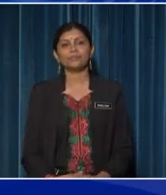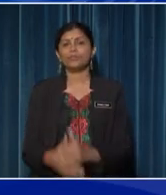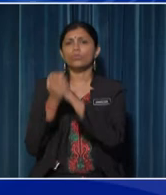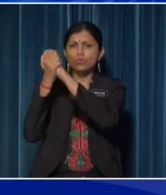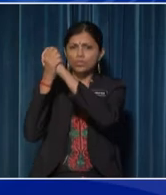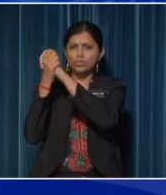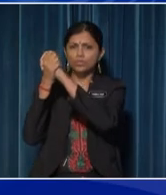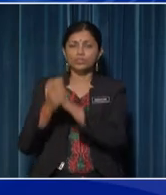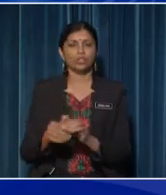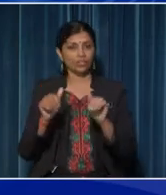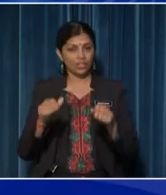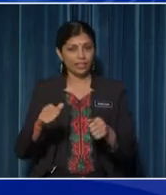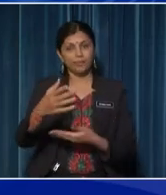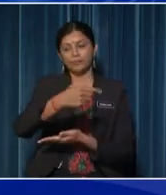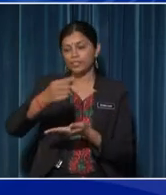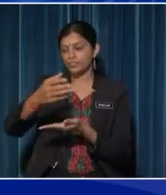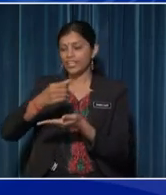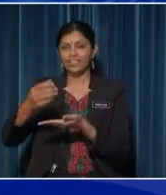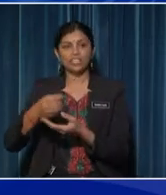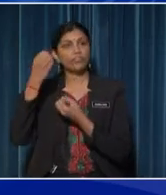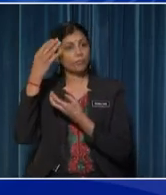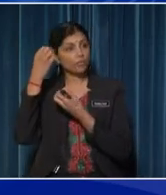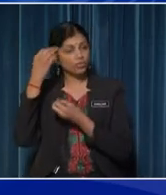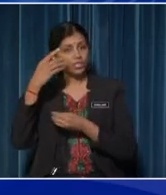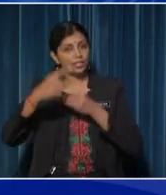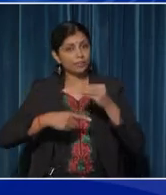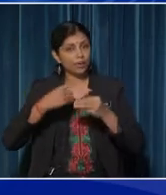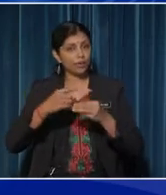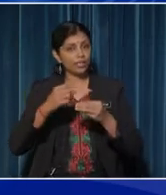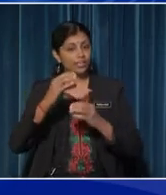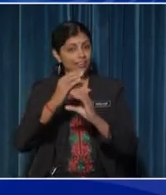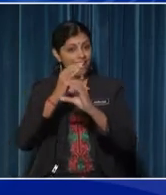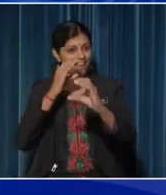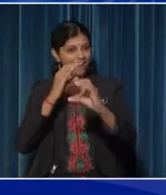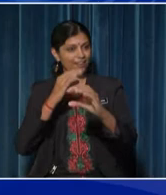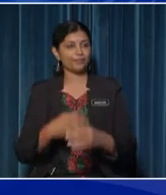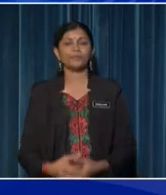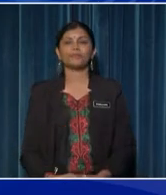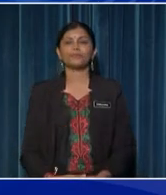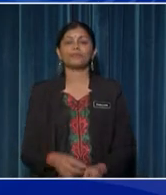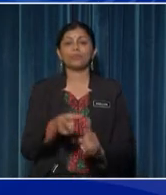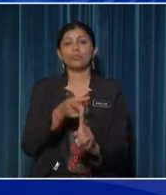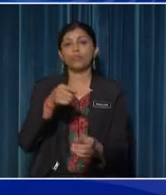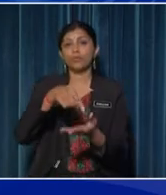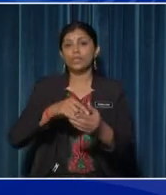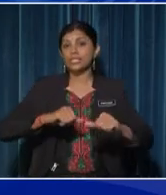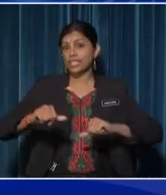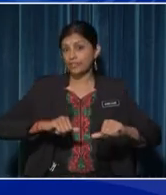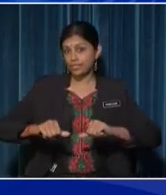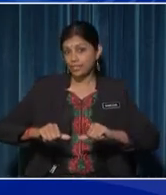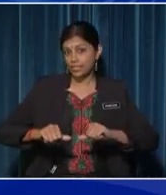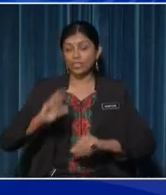Congratulations! We are able to gather information about a car From this activity,